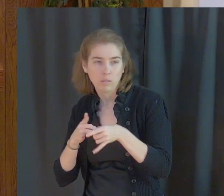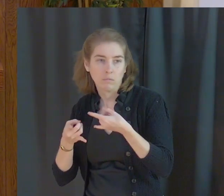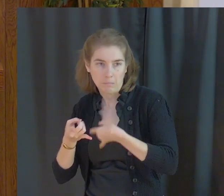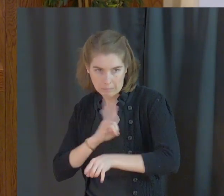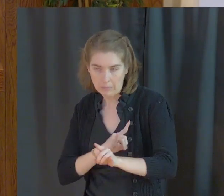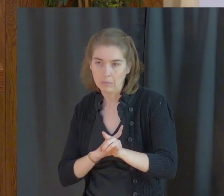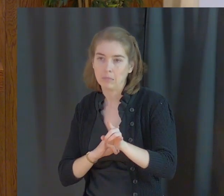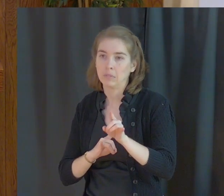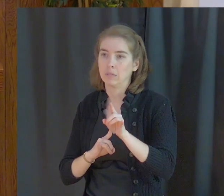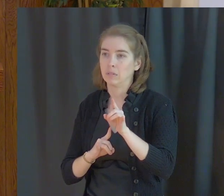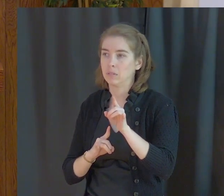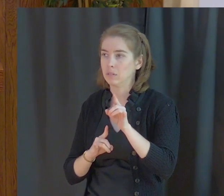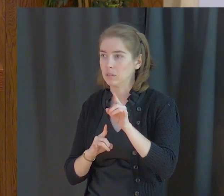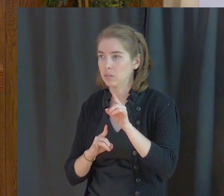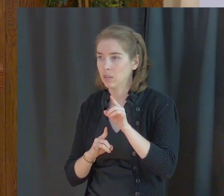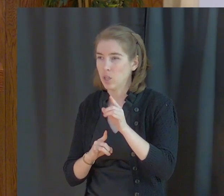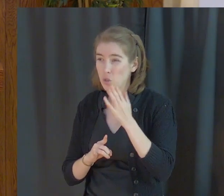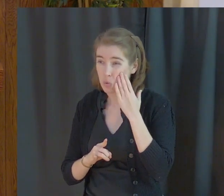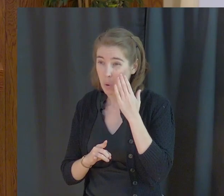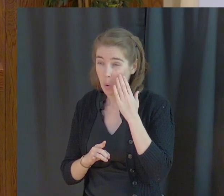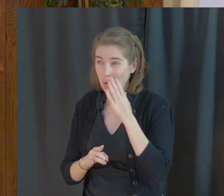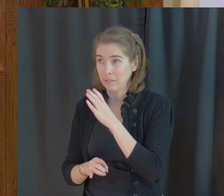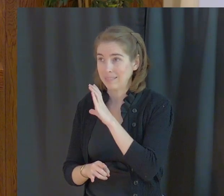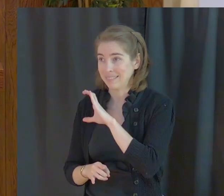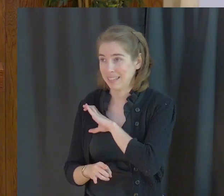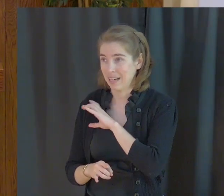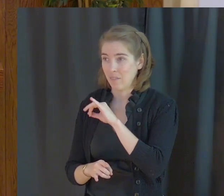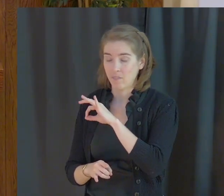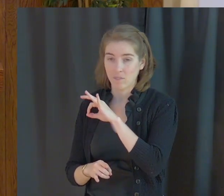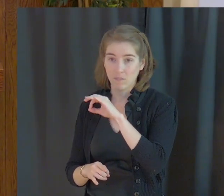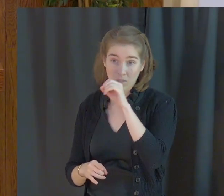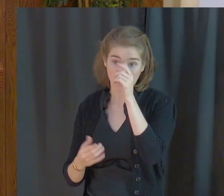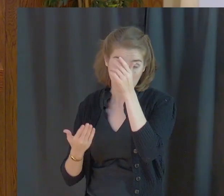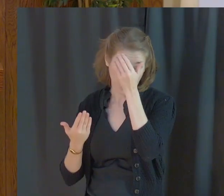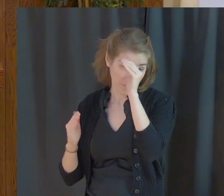sometimes. You know, to be a citizen of the kingdom of heaven